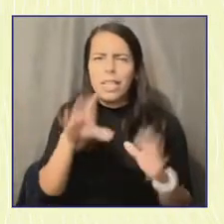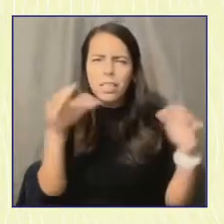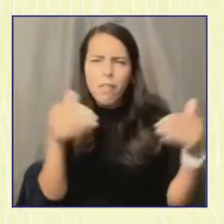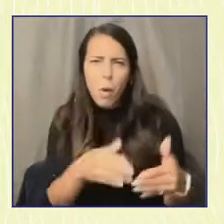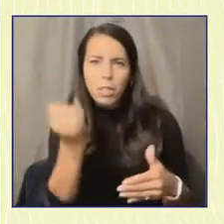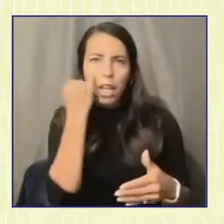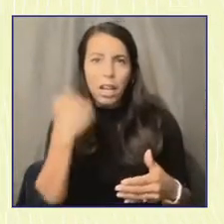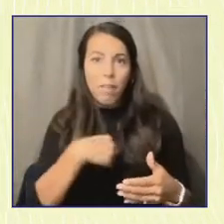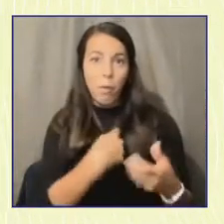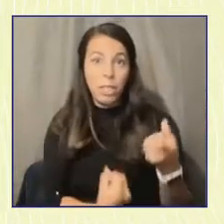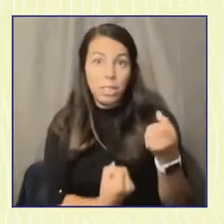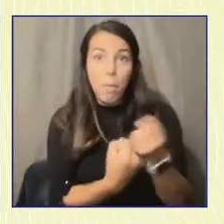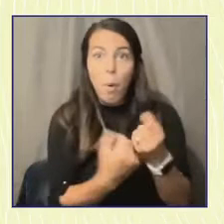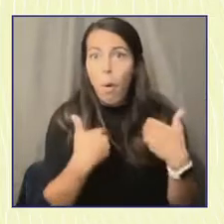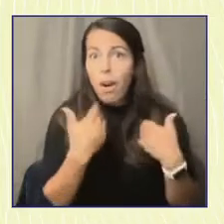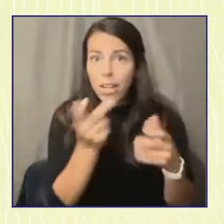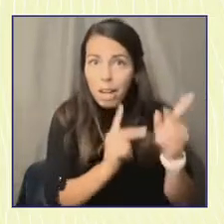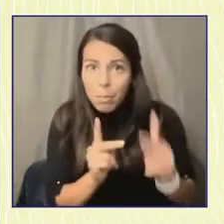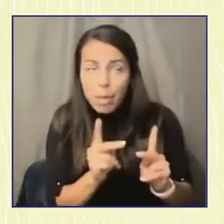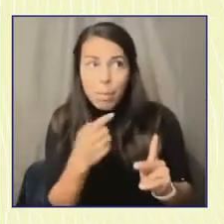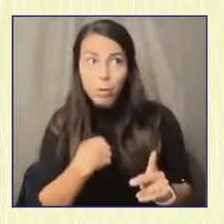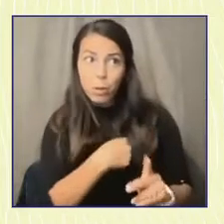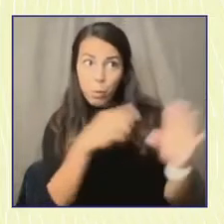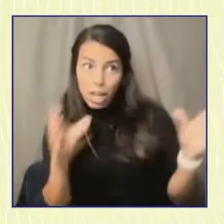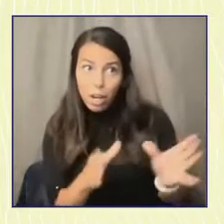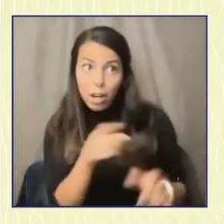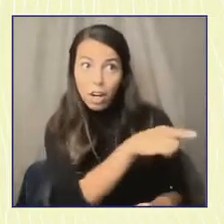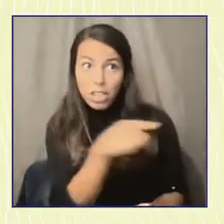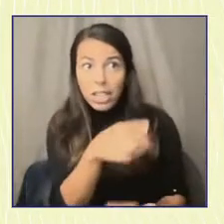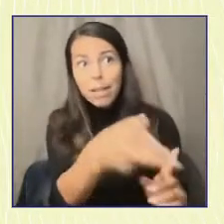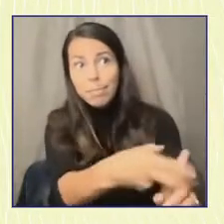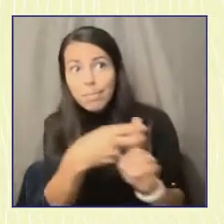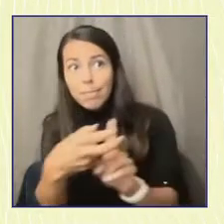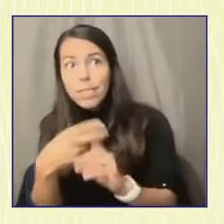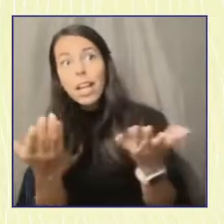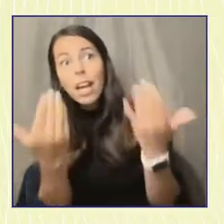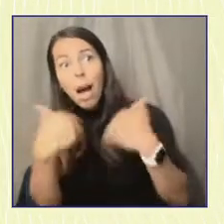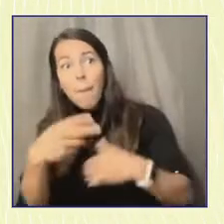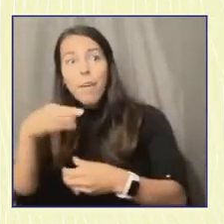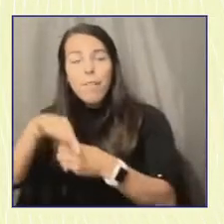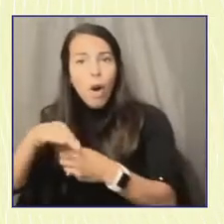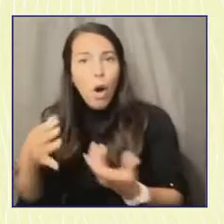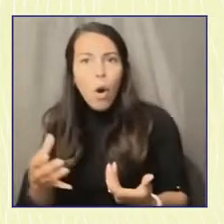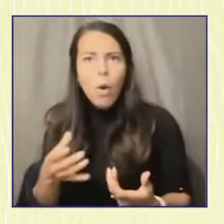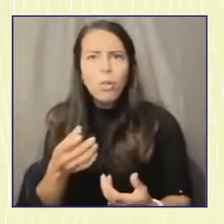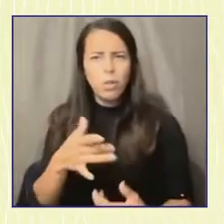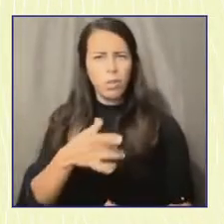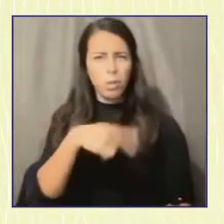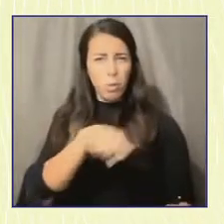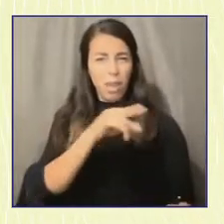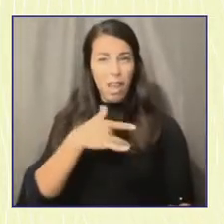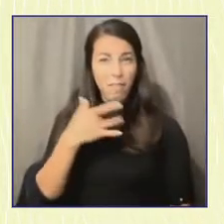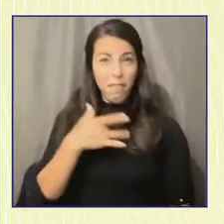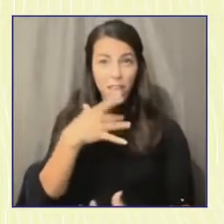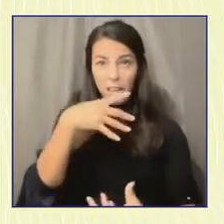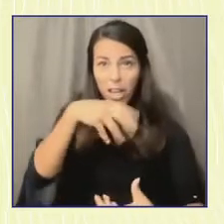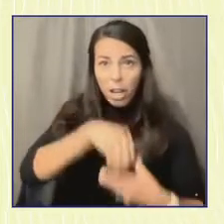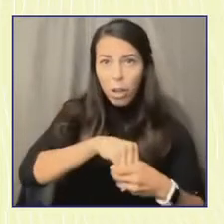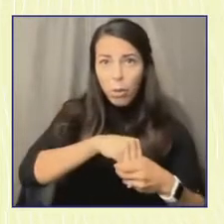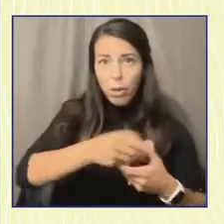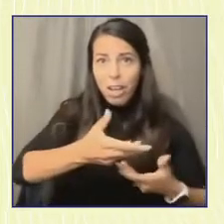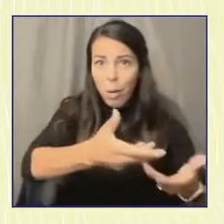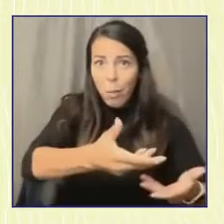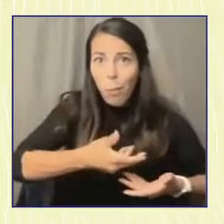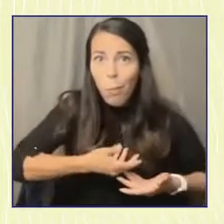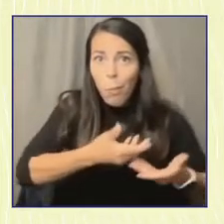encouraged them to do it, and whether or not those young people have felt included and welcomed. And for too